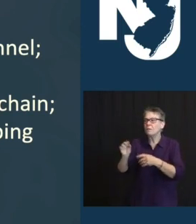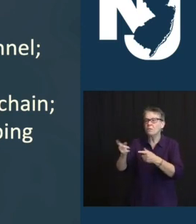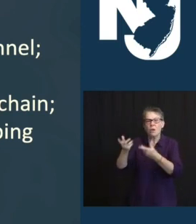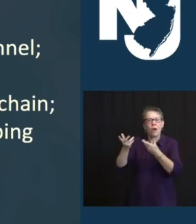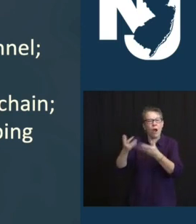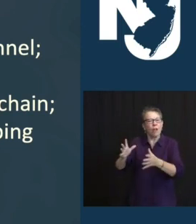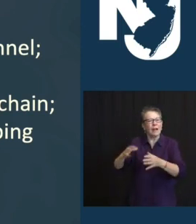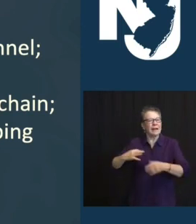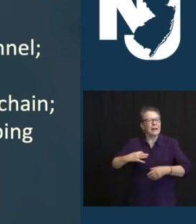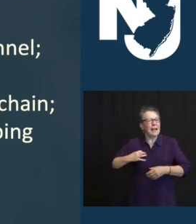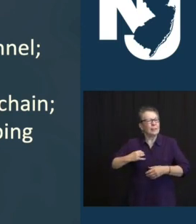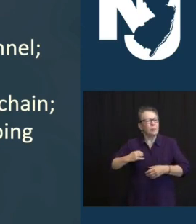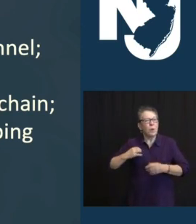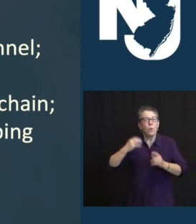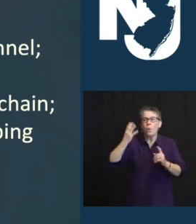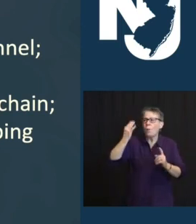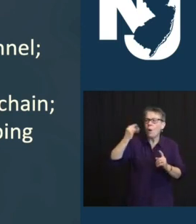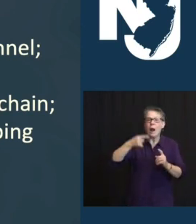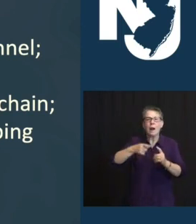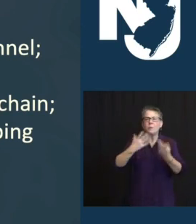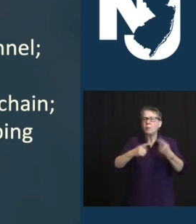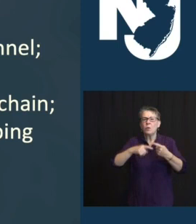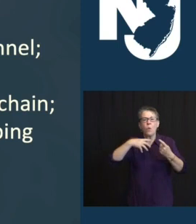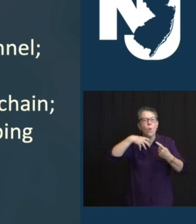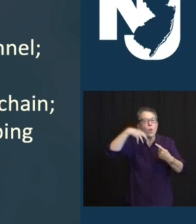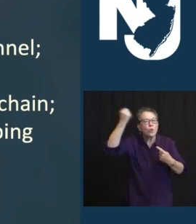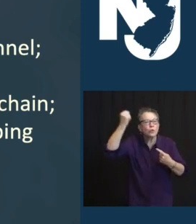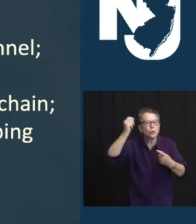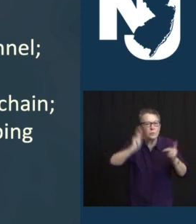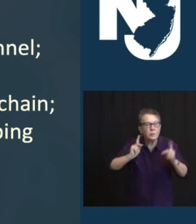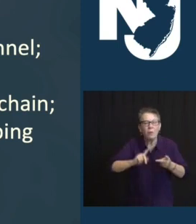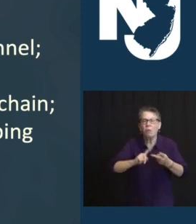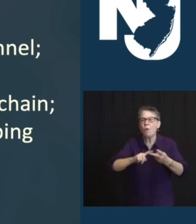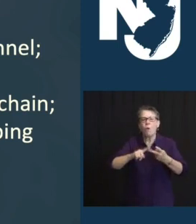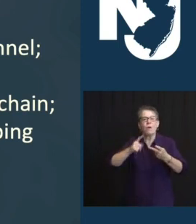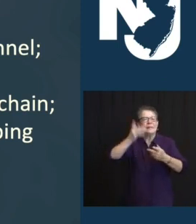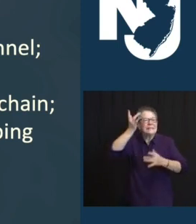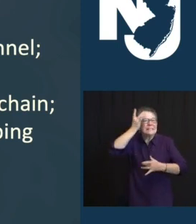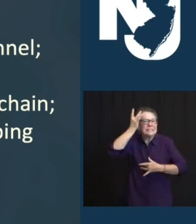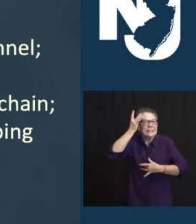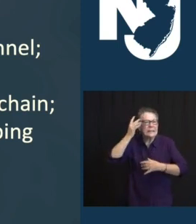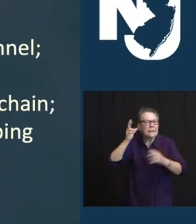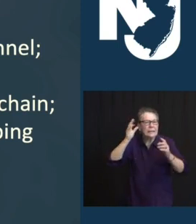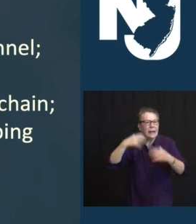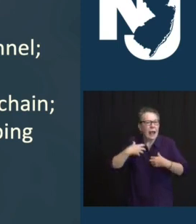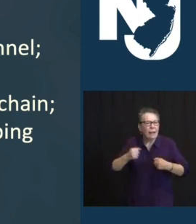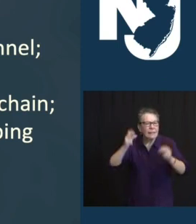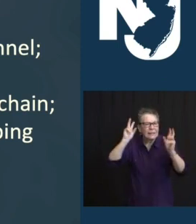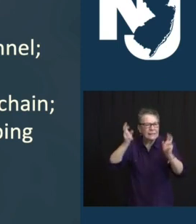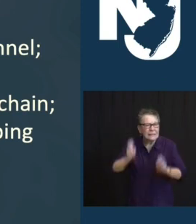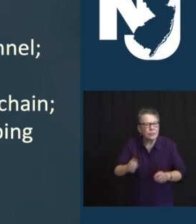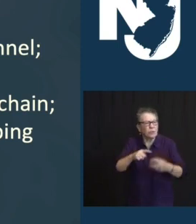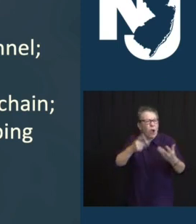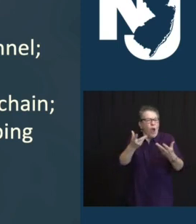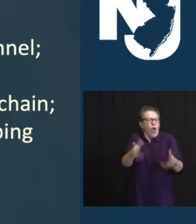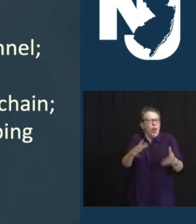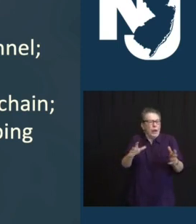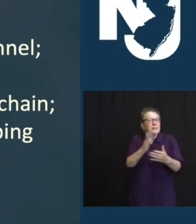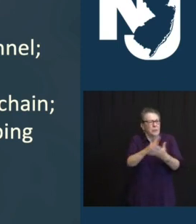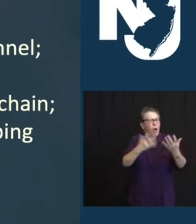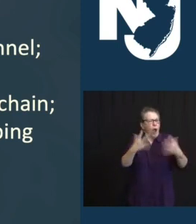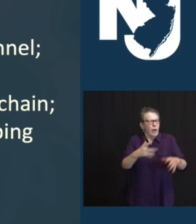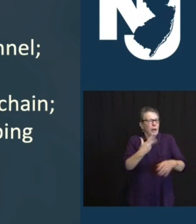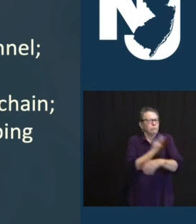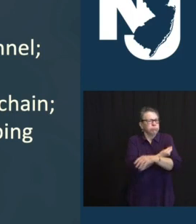MEDICAL PERSONNEL WERE PREVIOUSLY QUALIFIED TO GET A VACCINE. AND WE ARE CERTAIN THAT THERE ARE MANY OF THESE